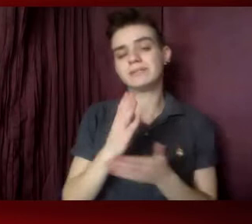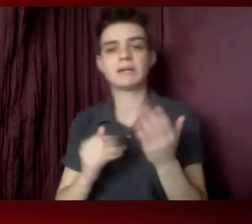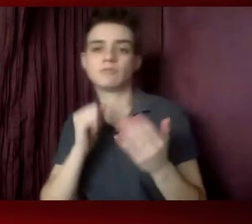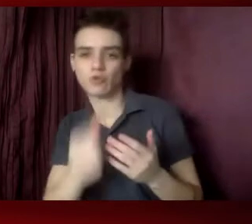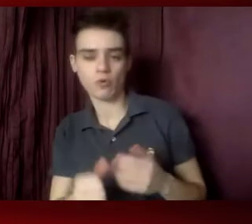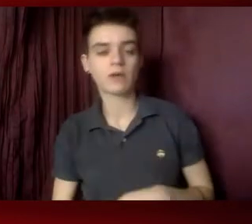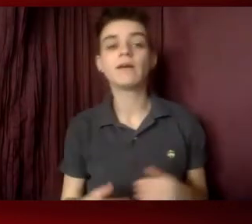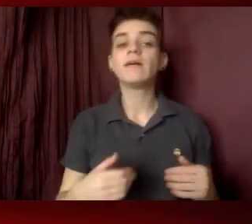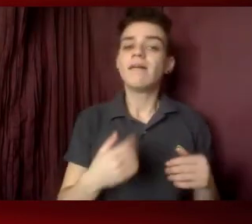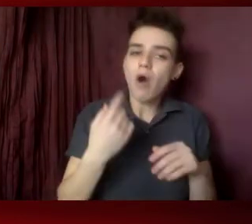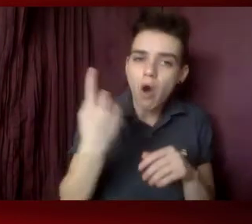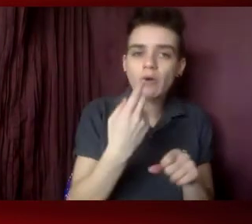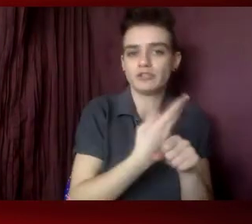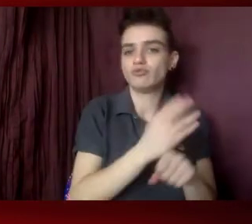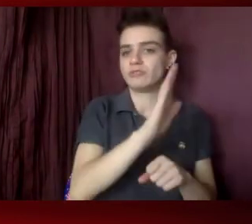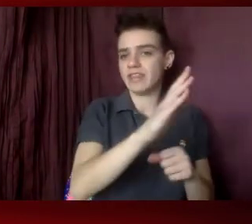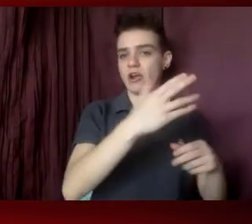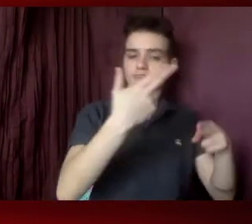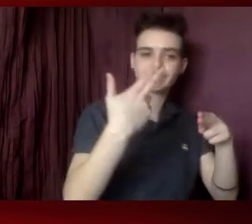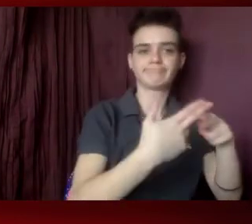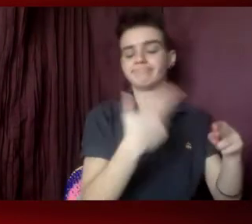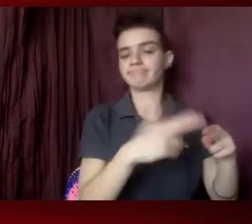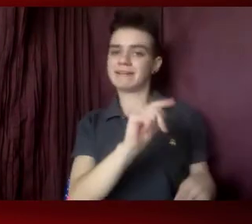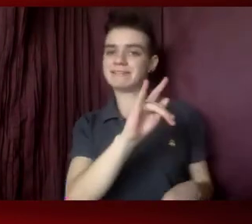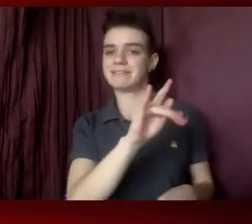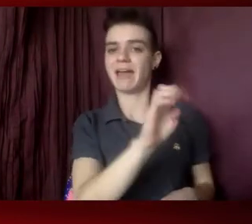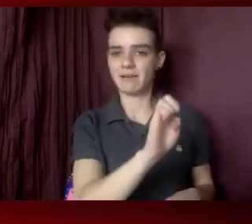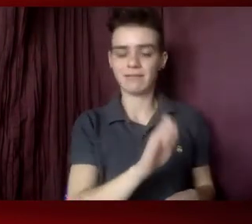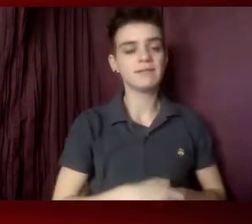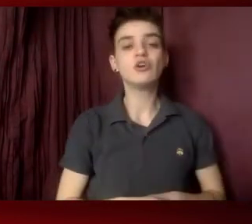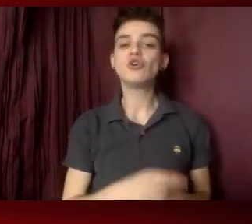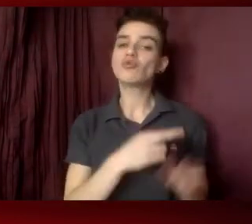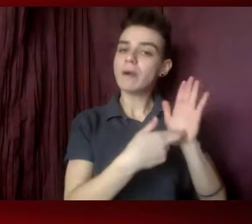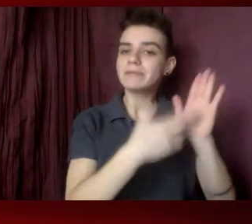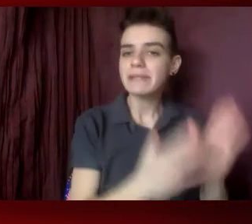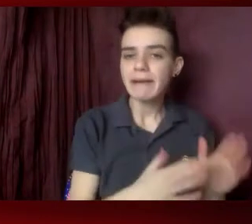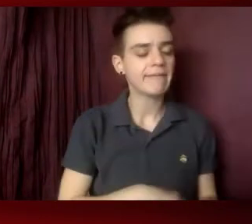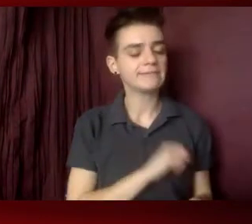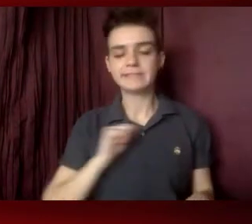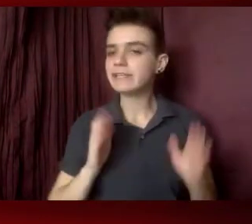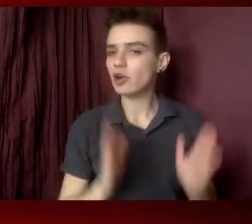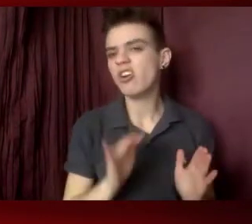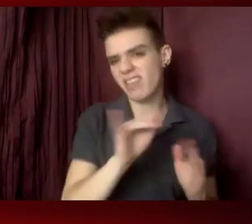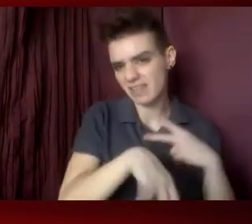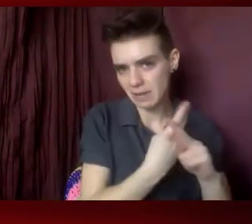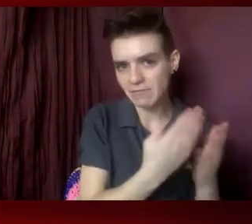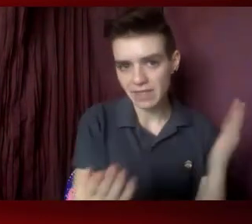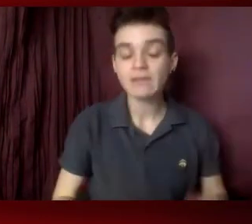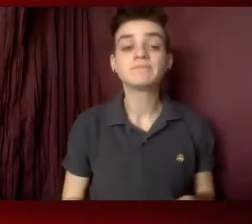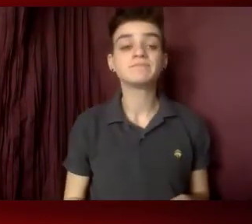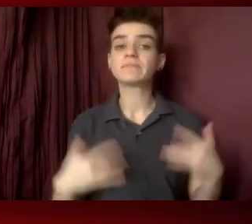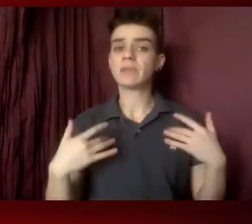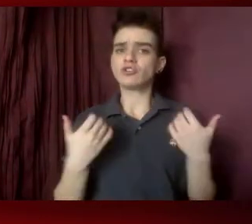Senator Hill, Representative Carson, be professional, courteous, direct, concise, factual,